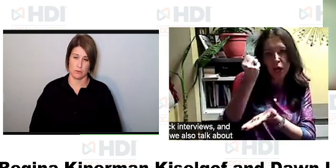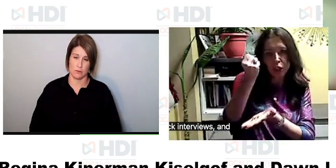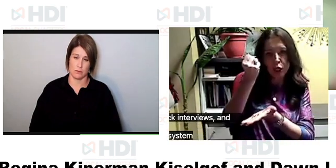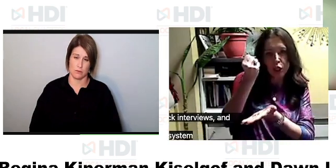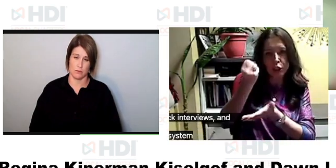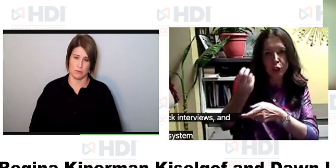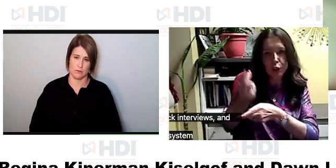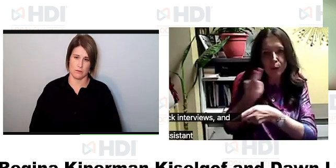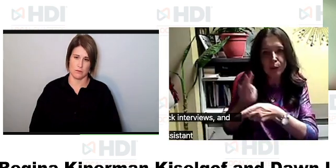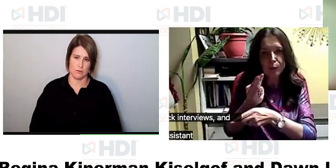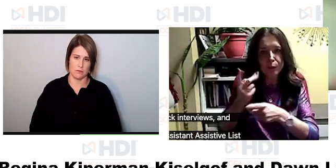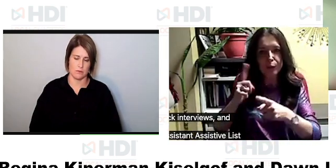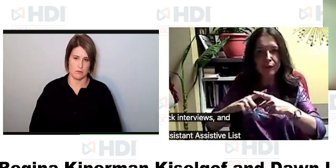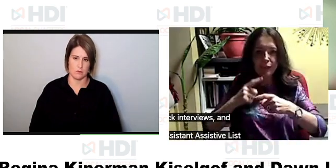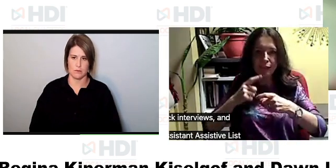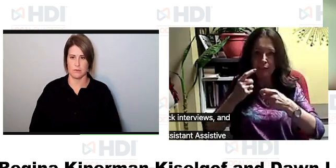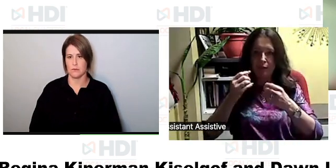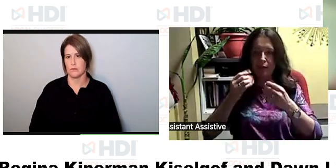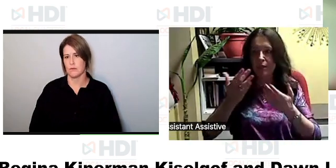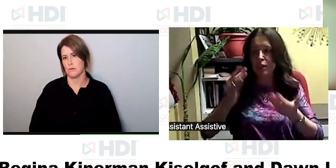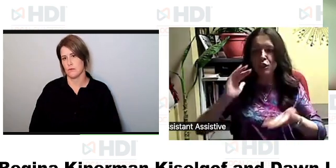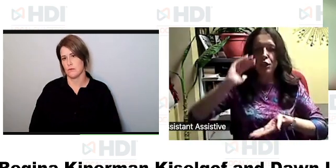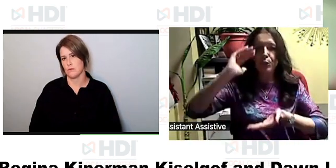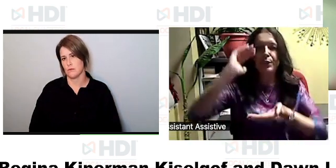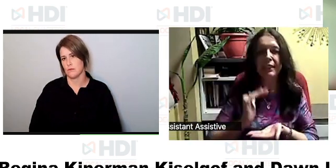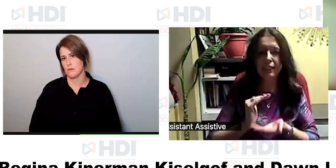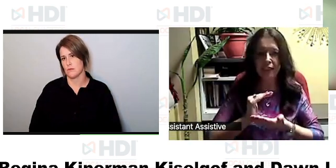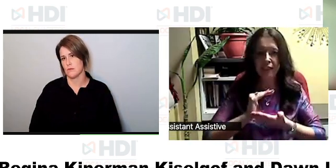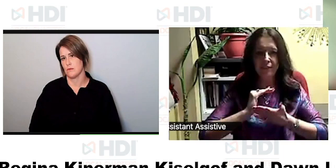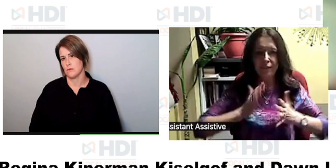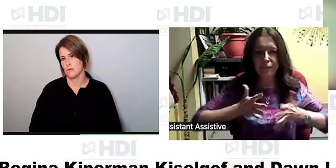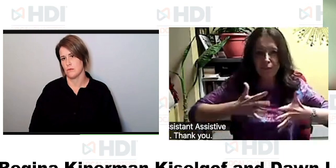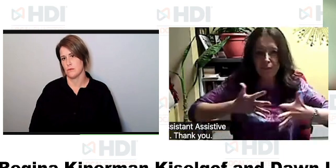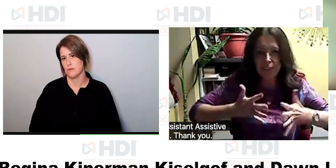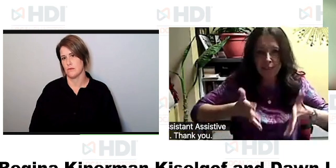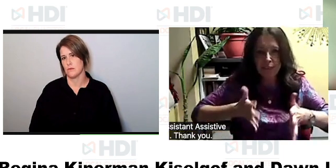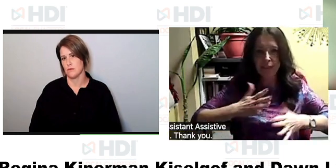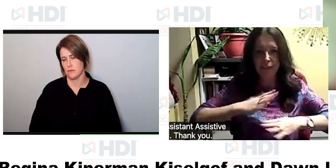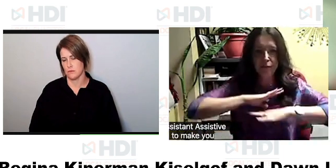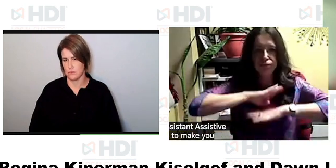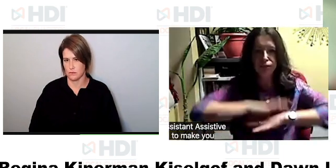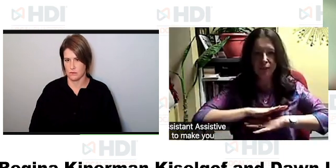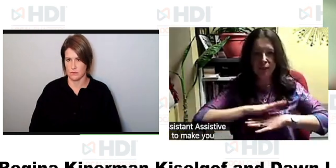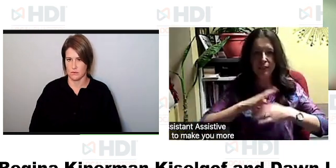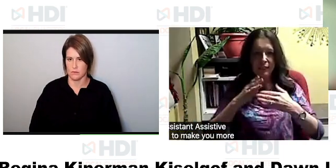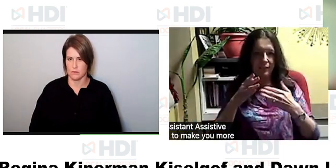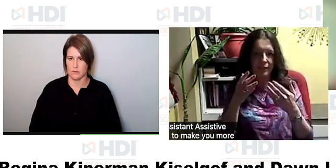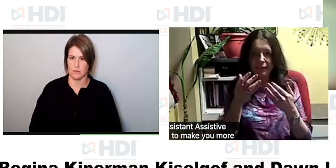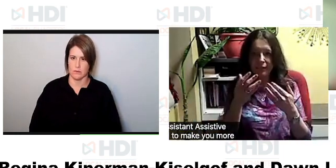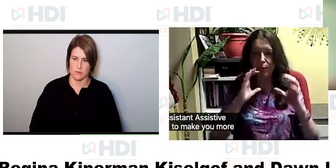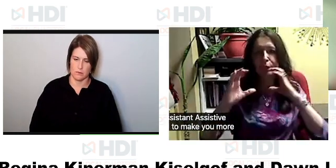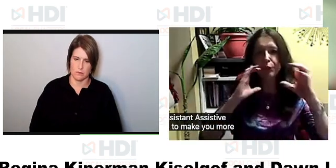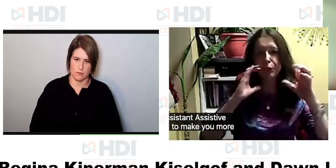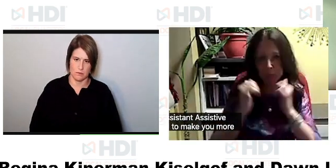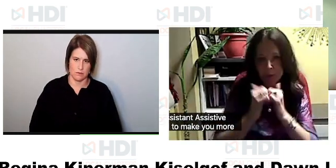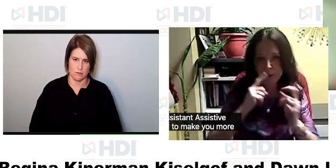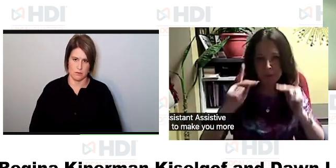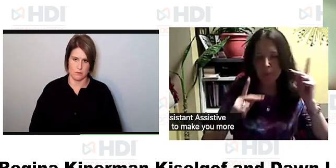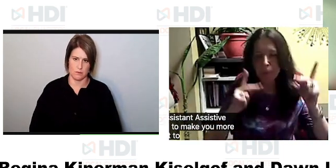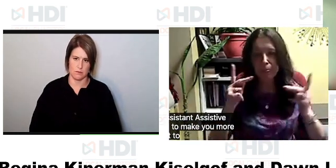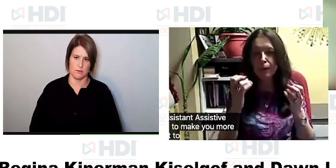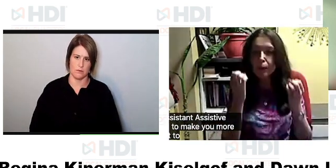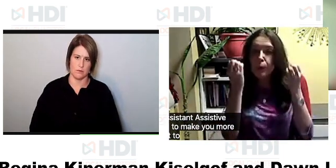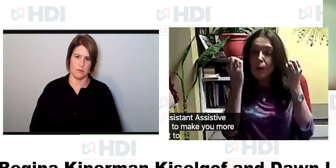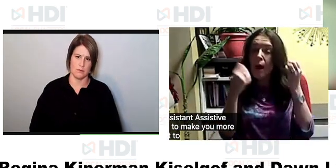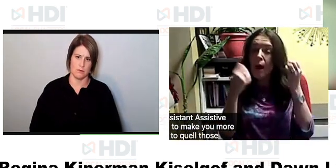assistive listening devices can be used to make you more effective in the workplace just to